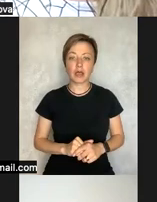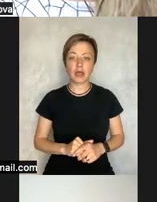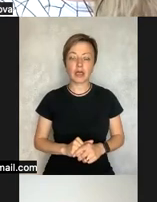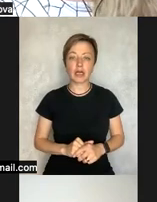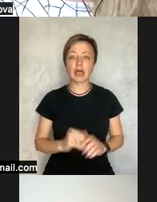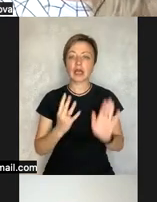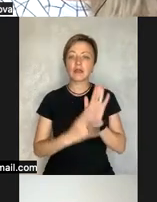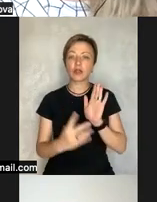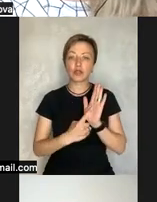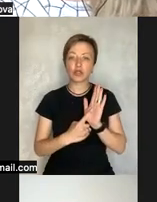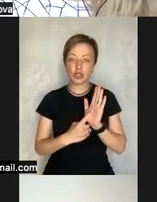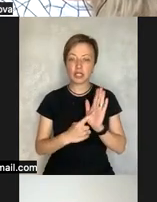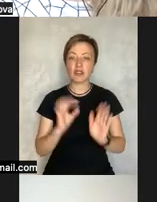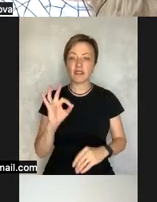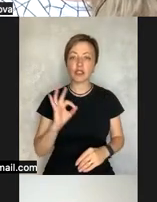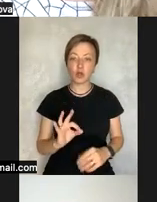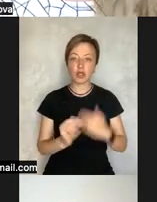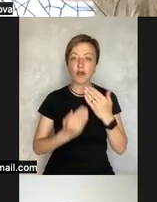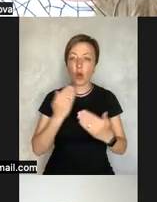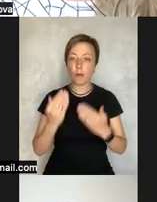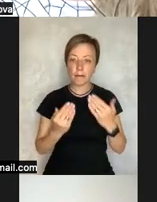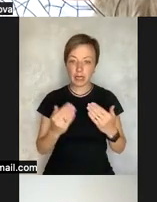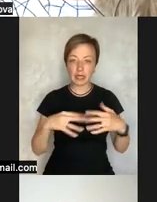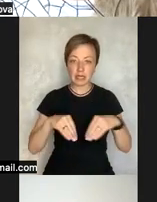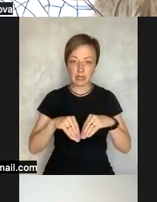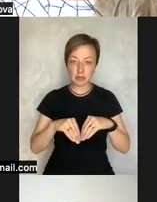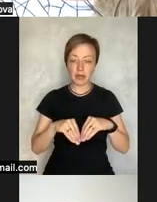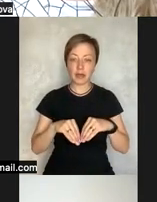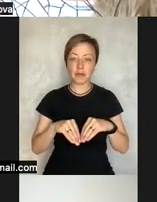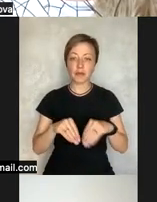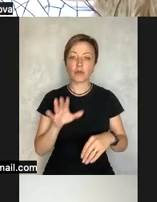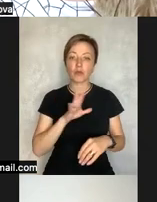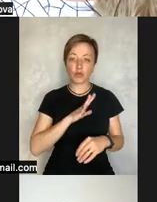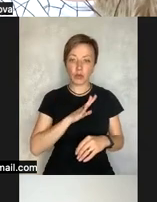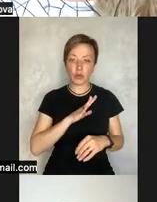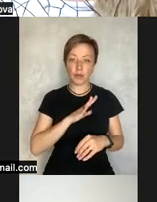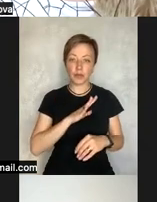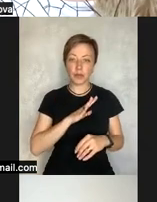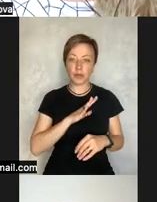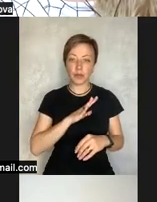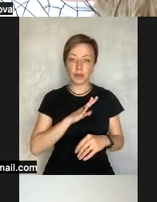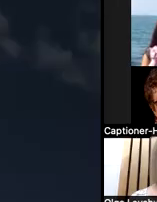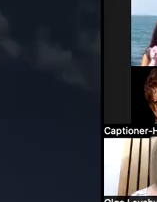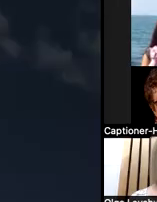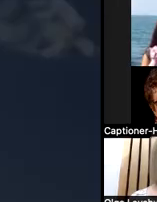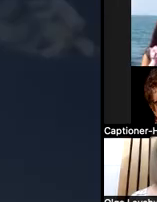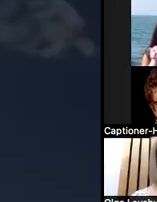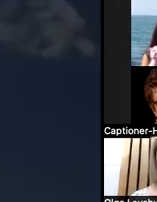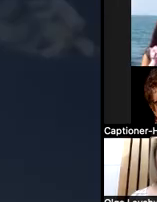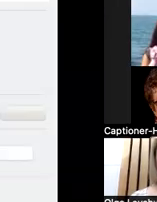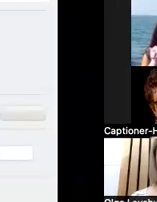either internally displaced persons or persons displaced out of the country 96 percent of the respondents